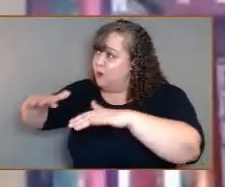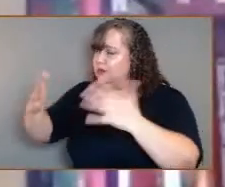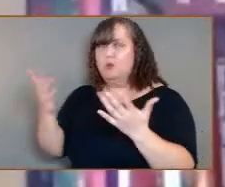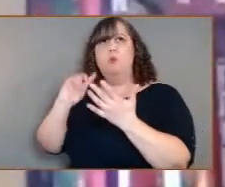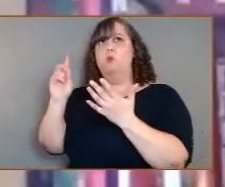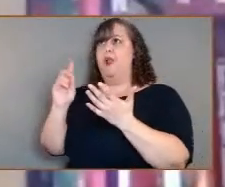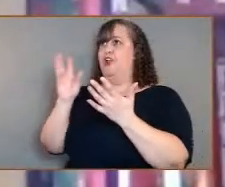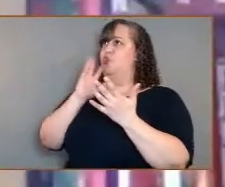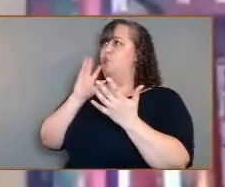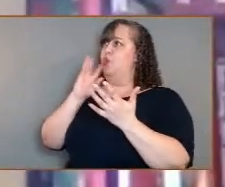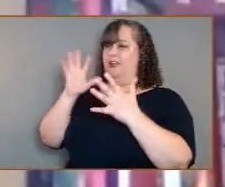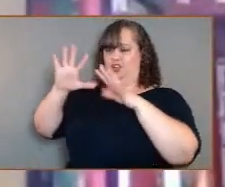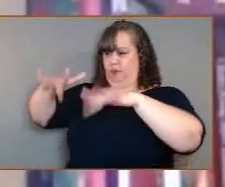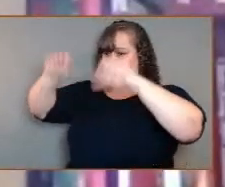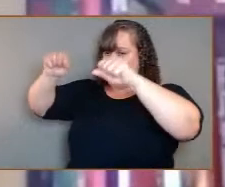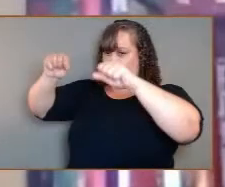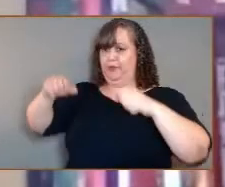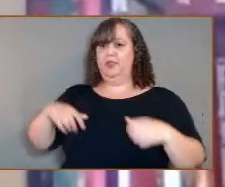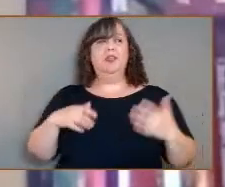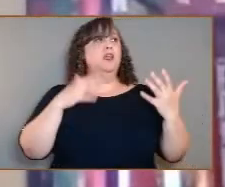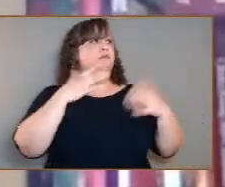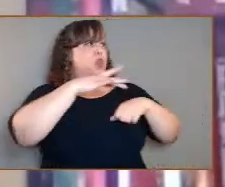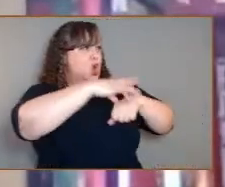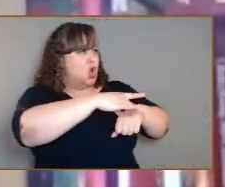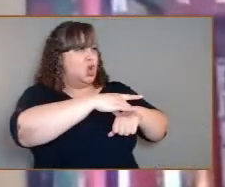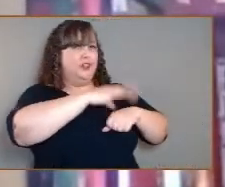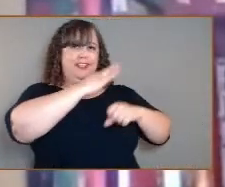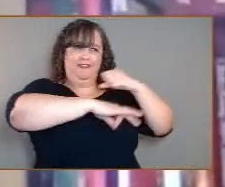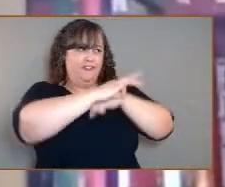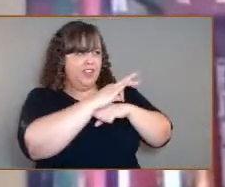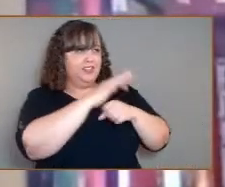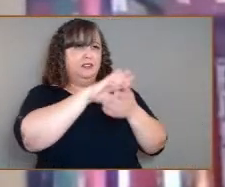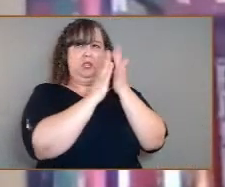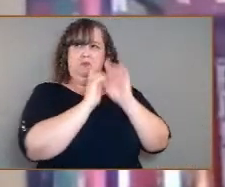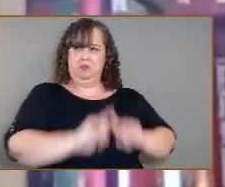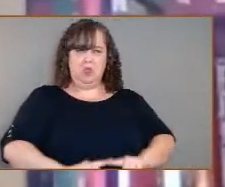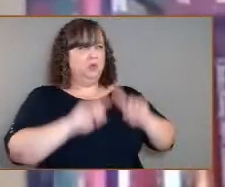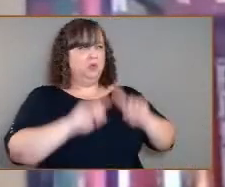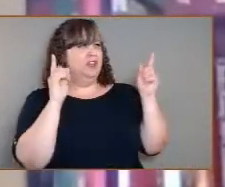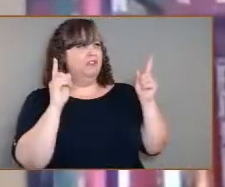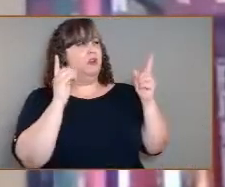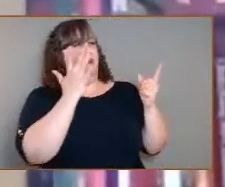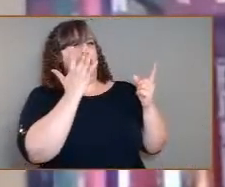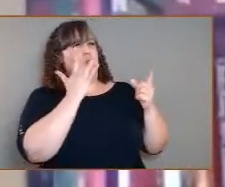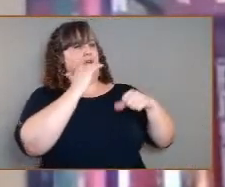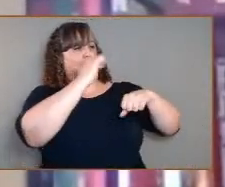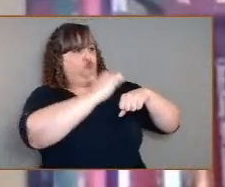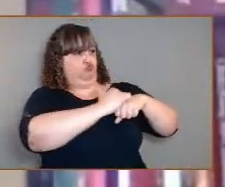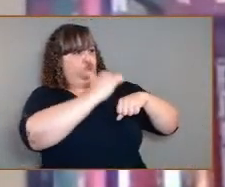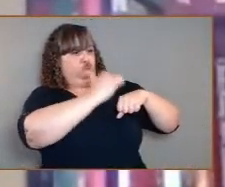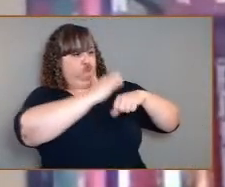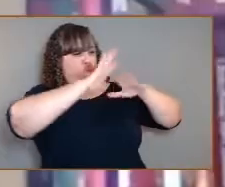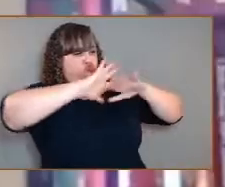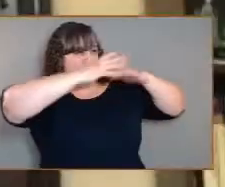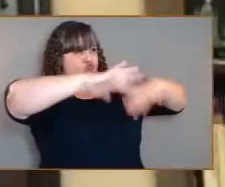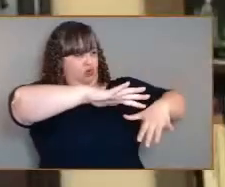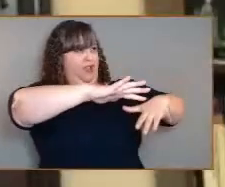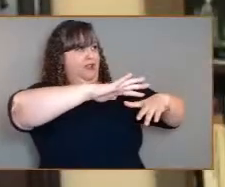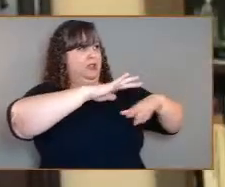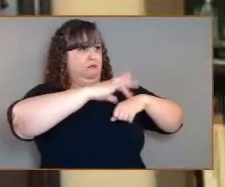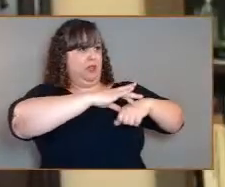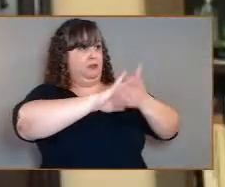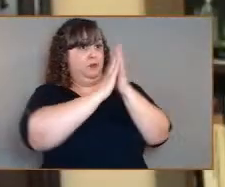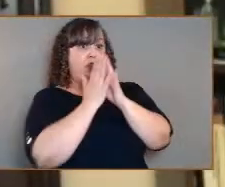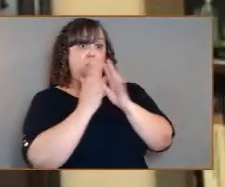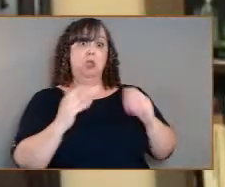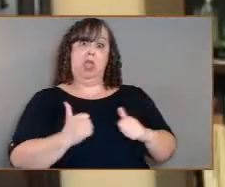Venus became so different? What makes a rocky planet become habitable and what makes it not? What